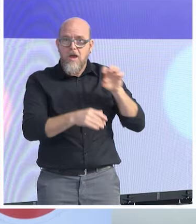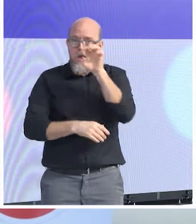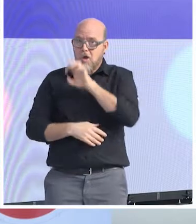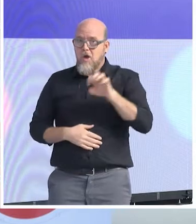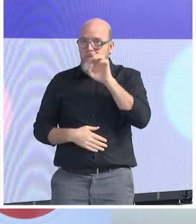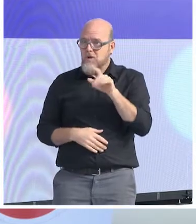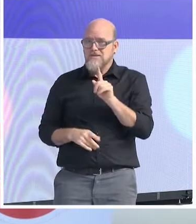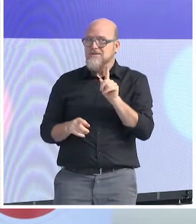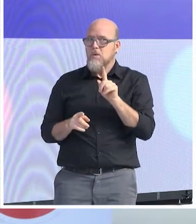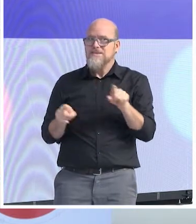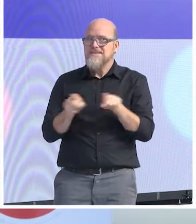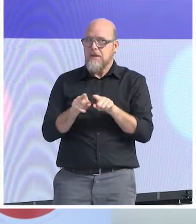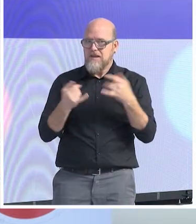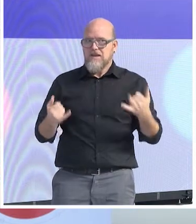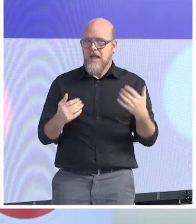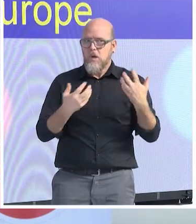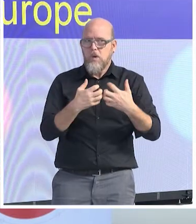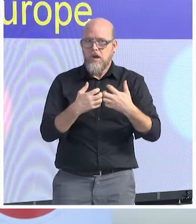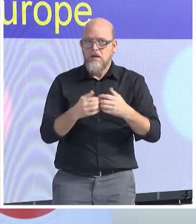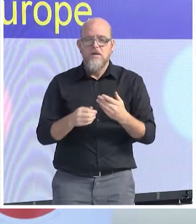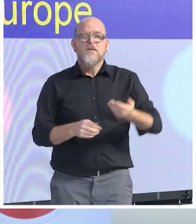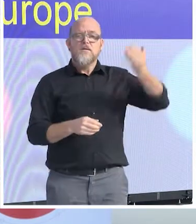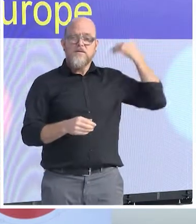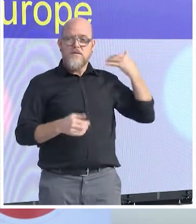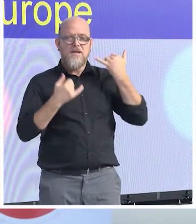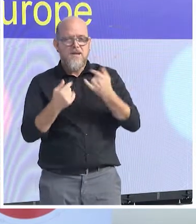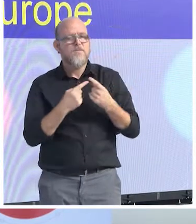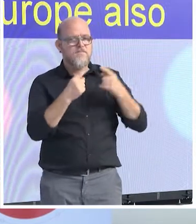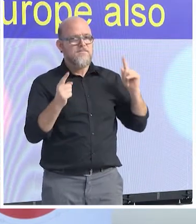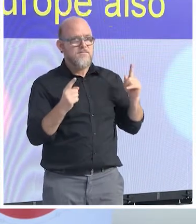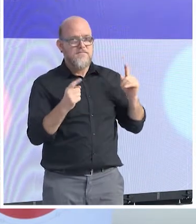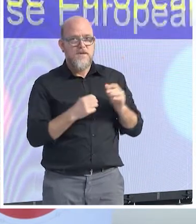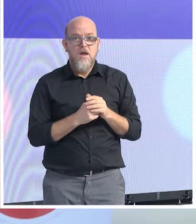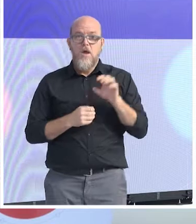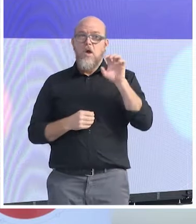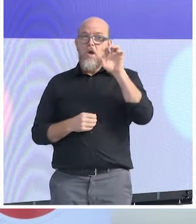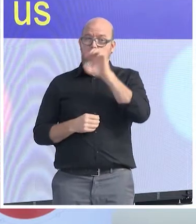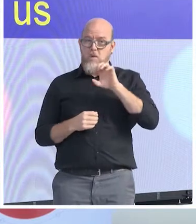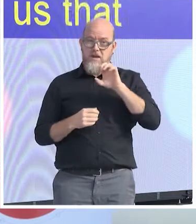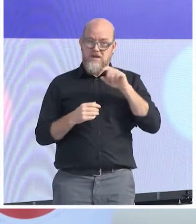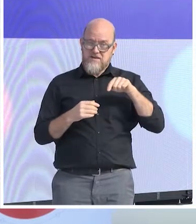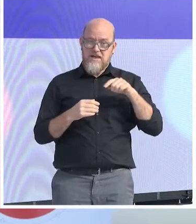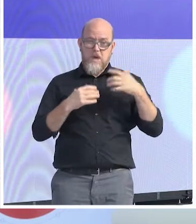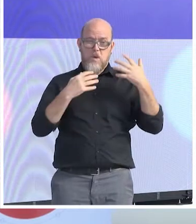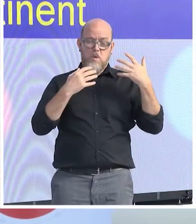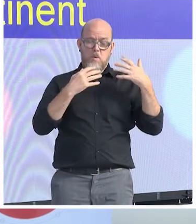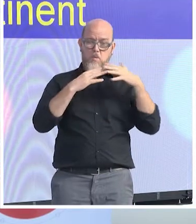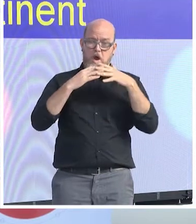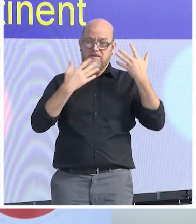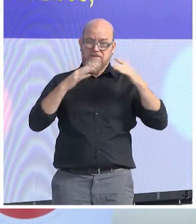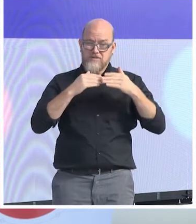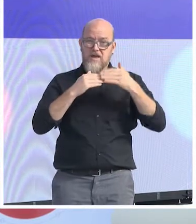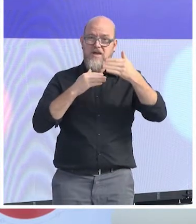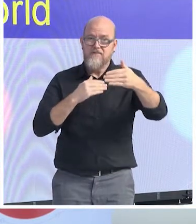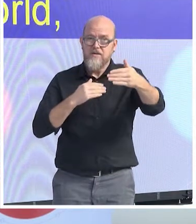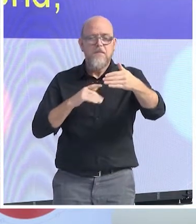was for Europe also quite important because Europeans managed to convince us that we are living on a continent, probably not in Duluth, but in which